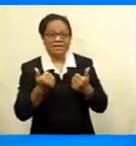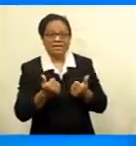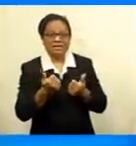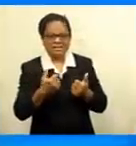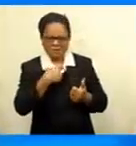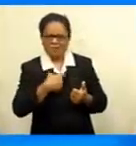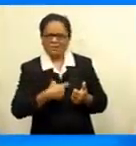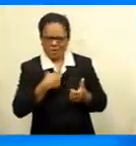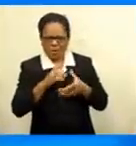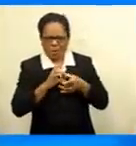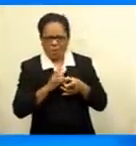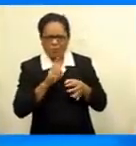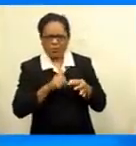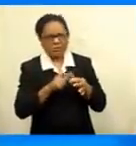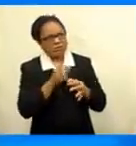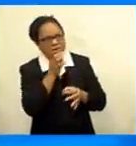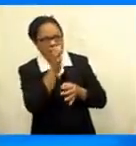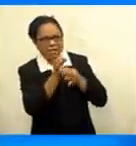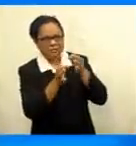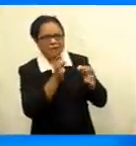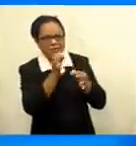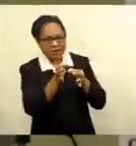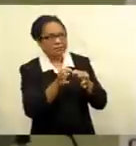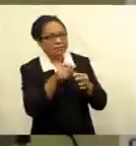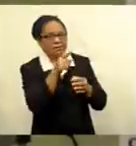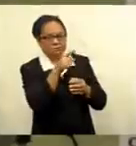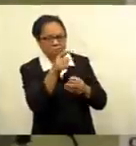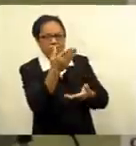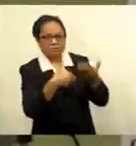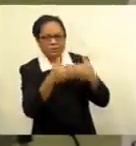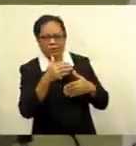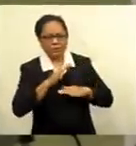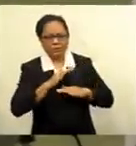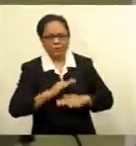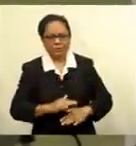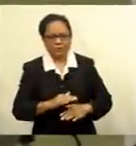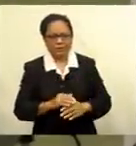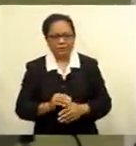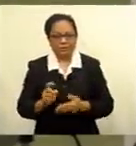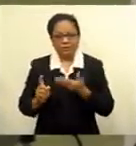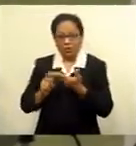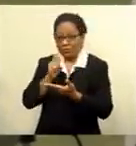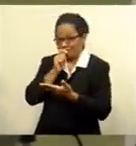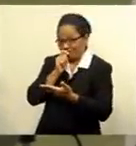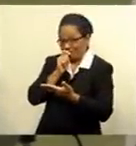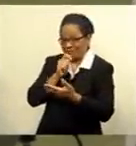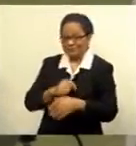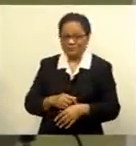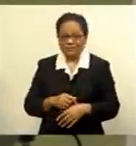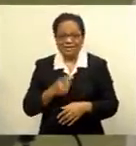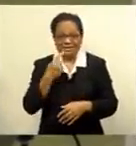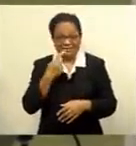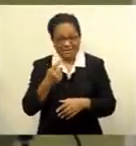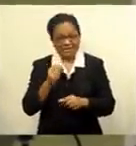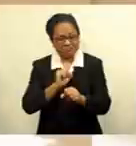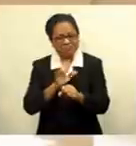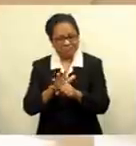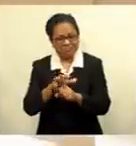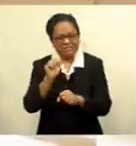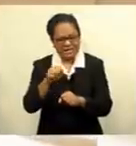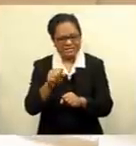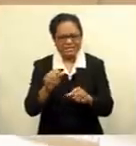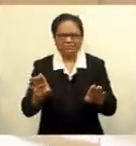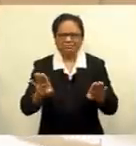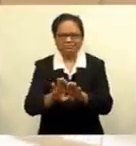questions and got to game changing. Referee Laniya Tambalayono says although the pandemic has halted play,